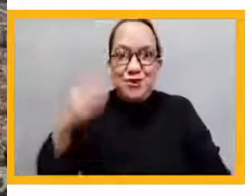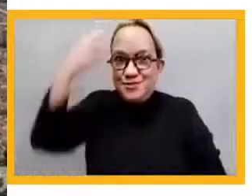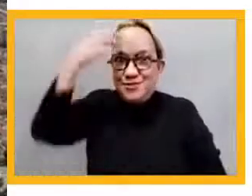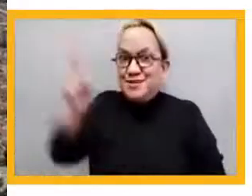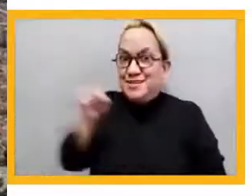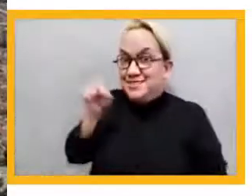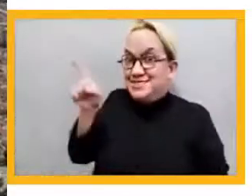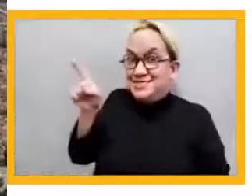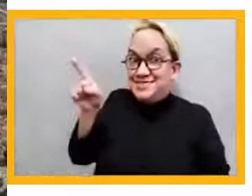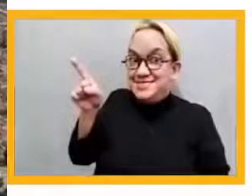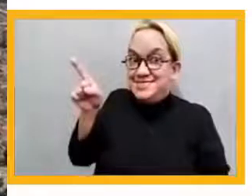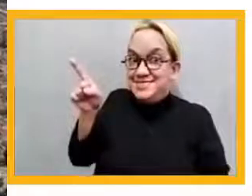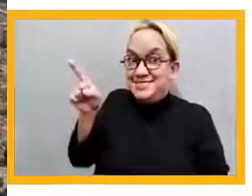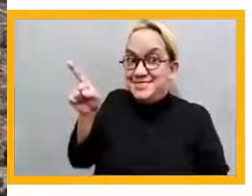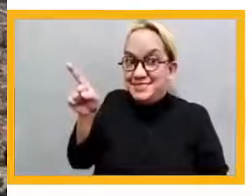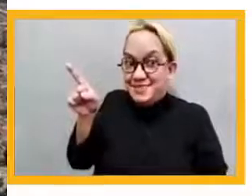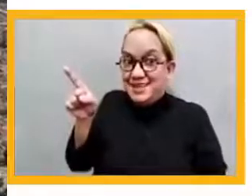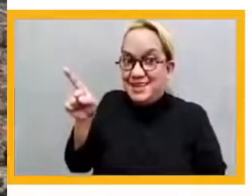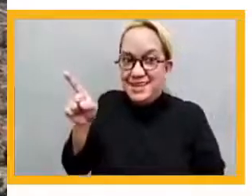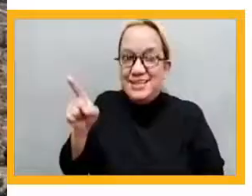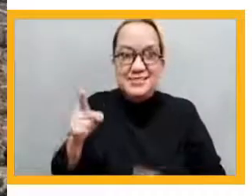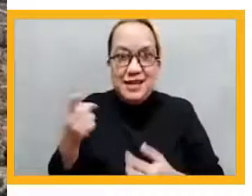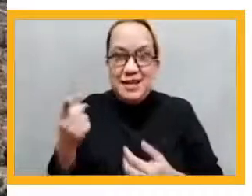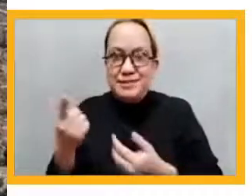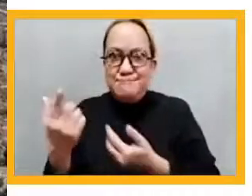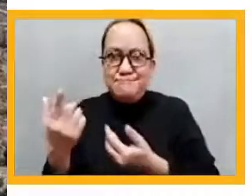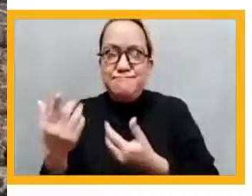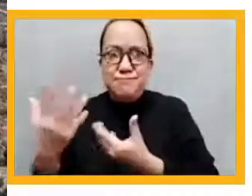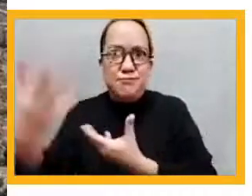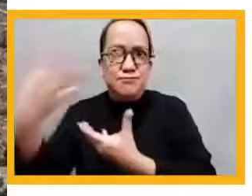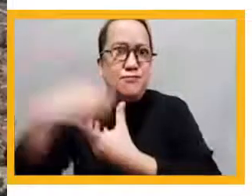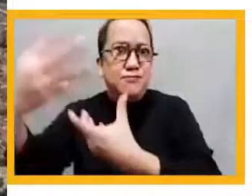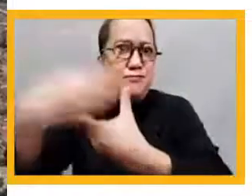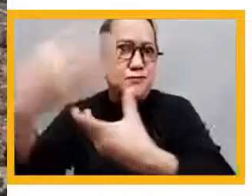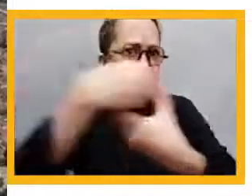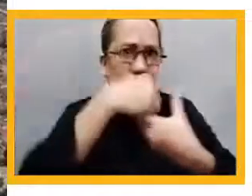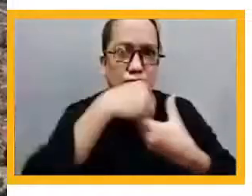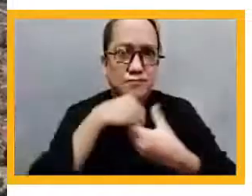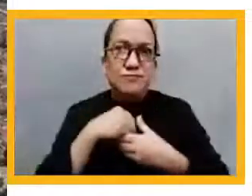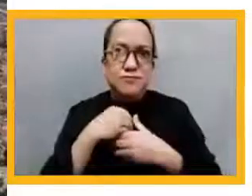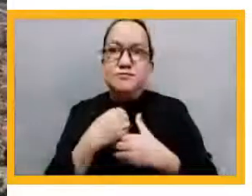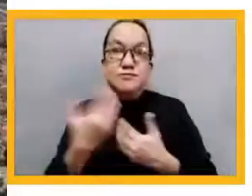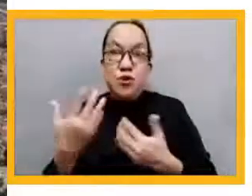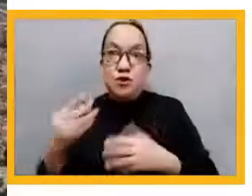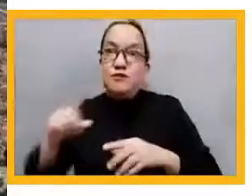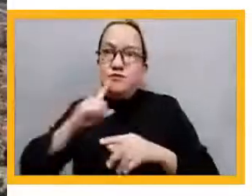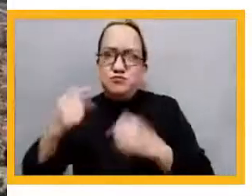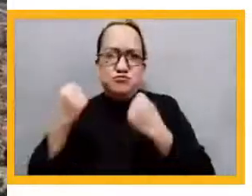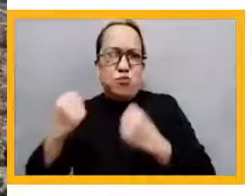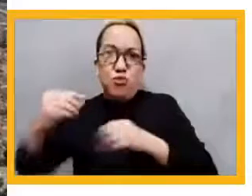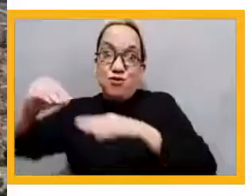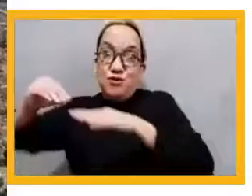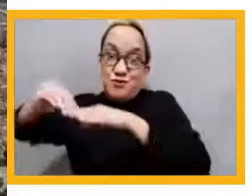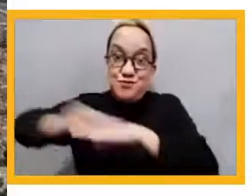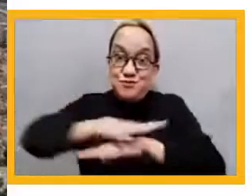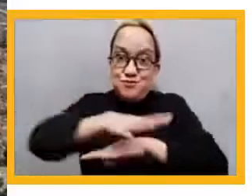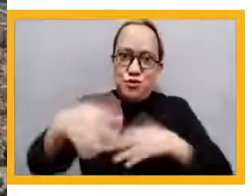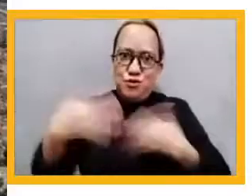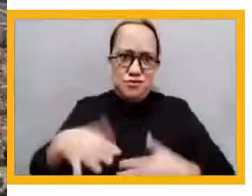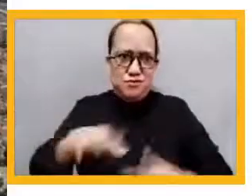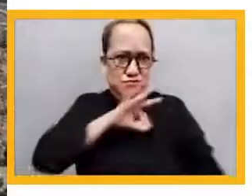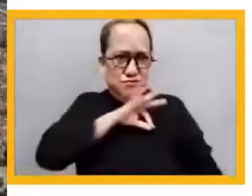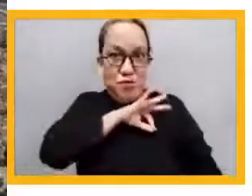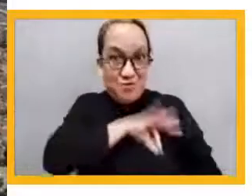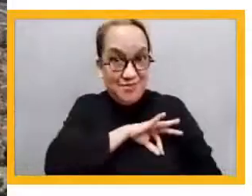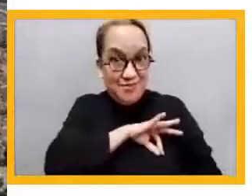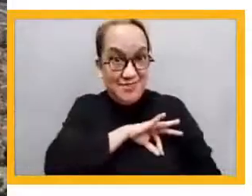to have big impact and coverage. But we also learned to bring other partners and civil society into the picture. We brought in